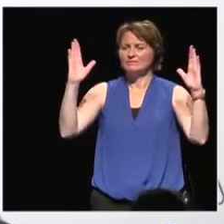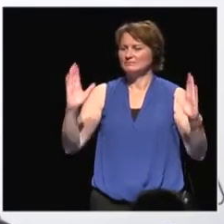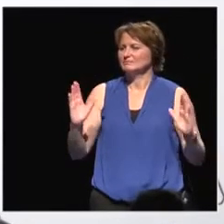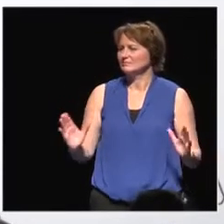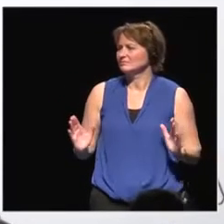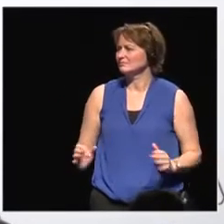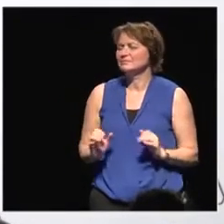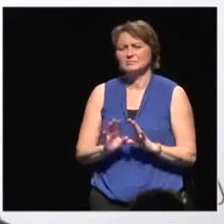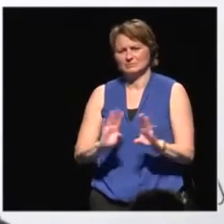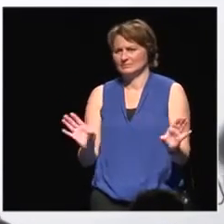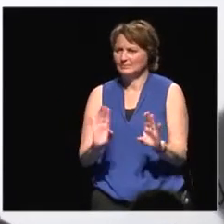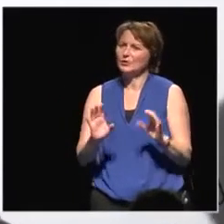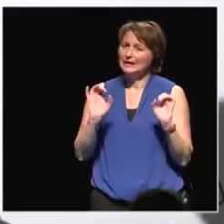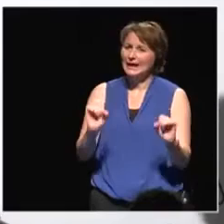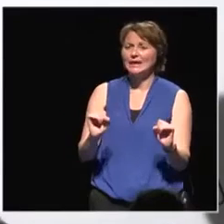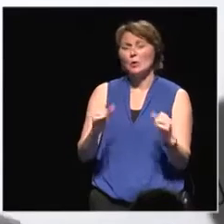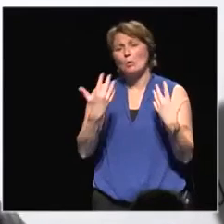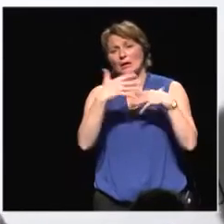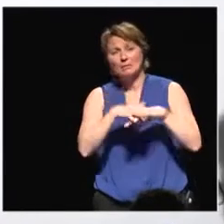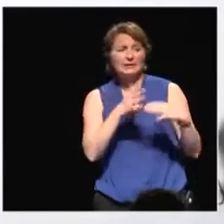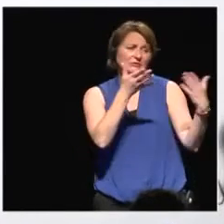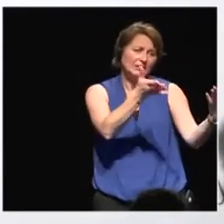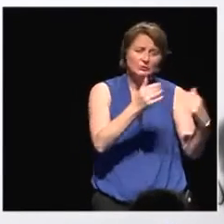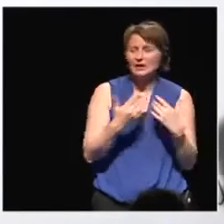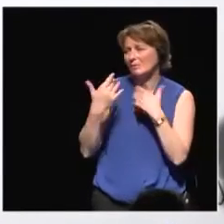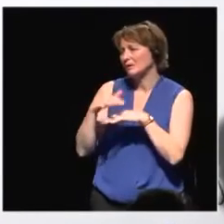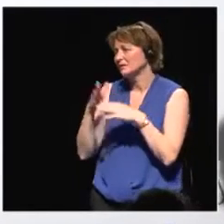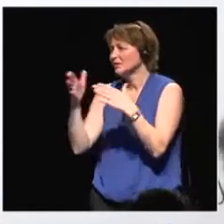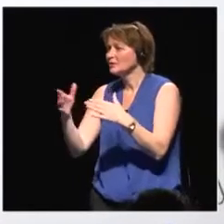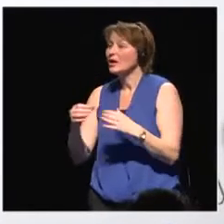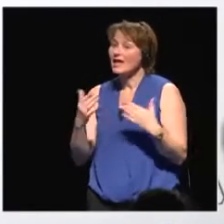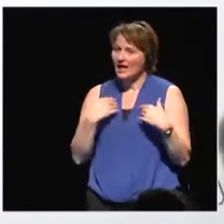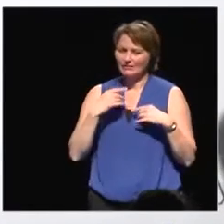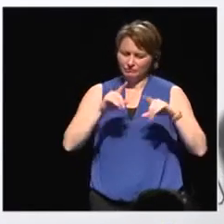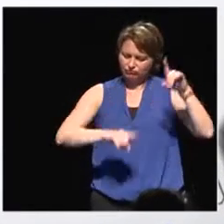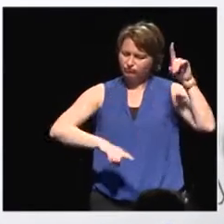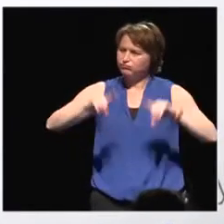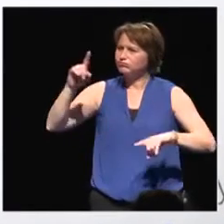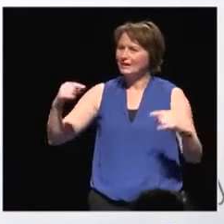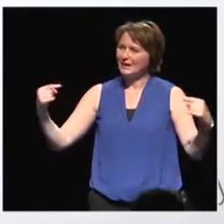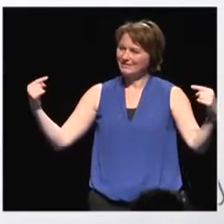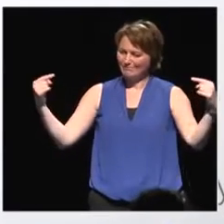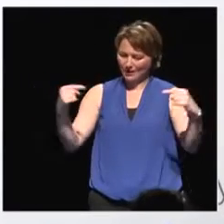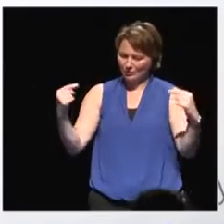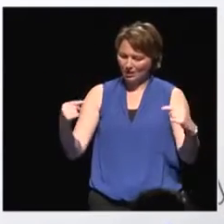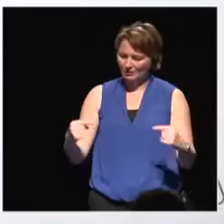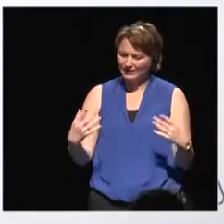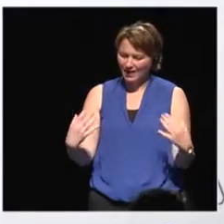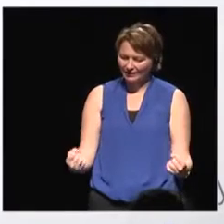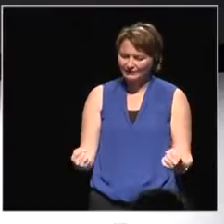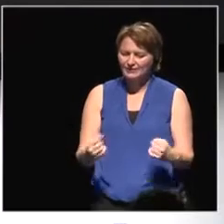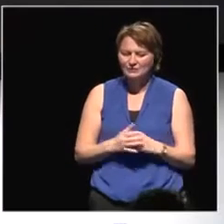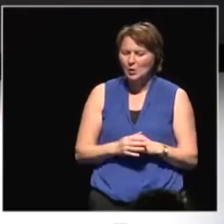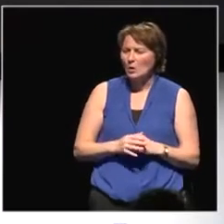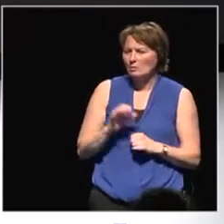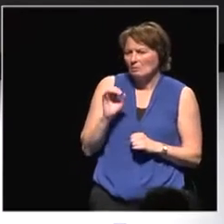implementation paths. So we have to embrace these paradoxes and work with them rather than hiding